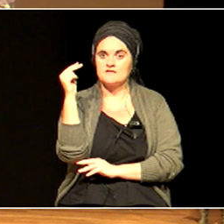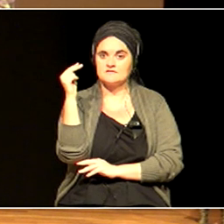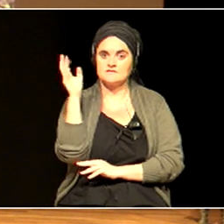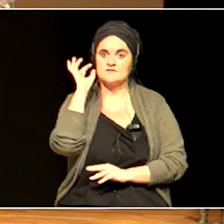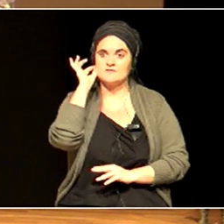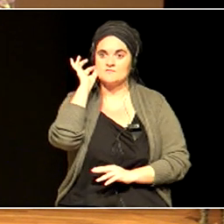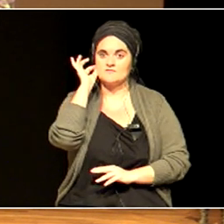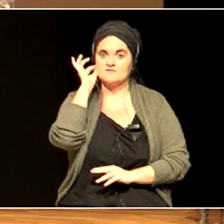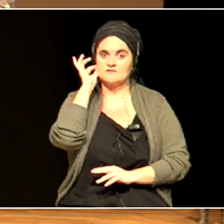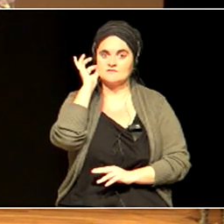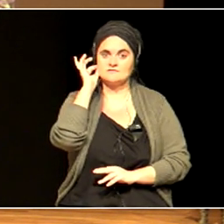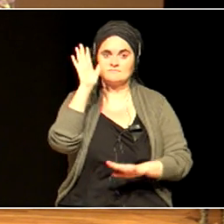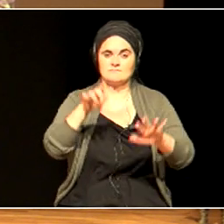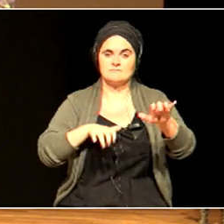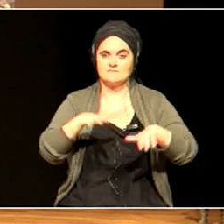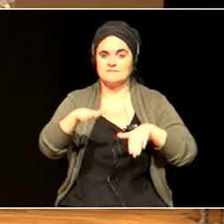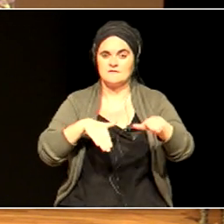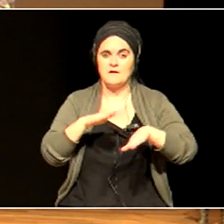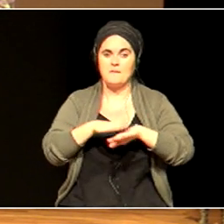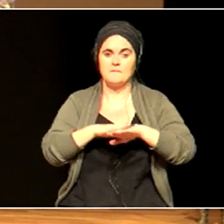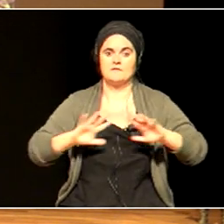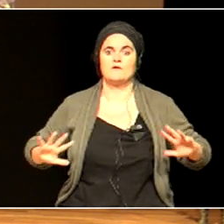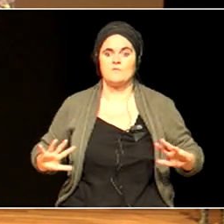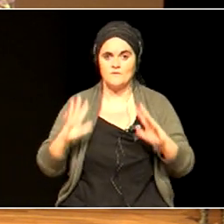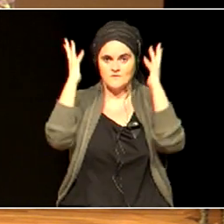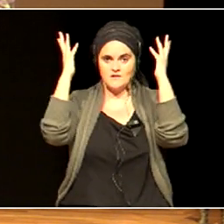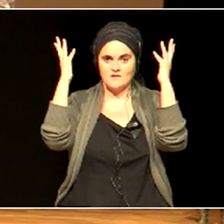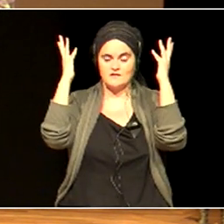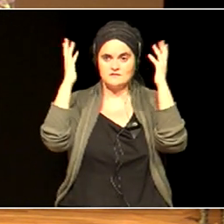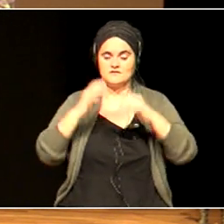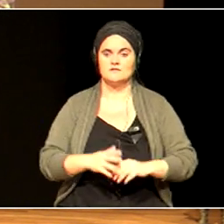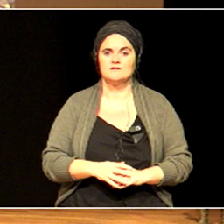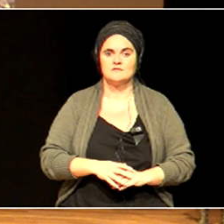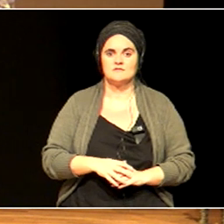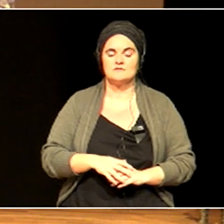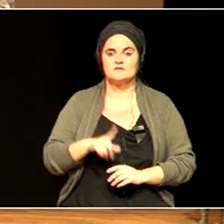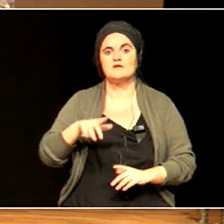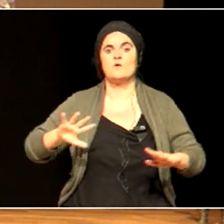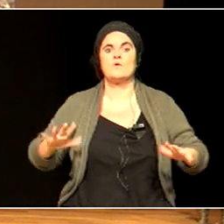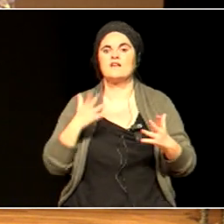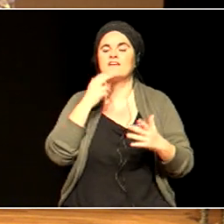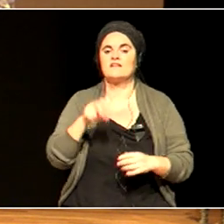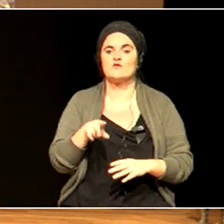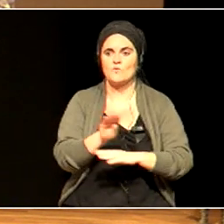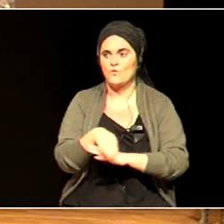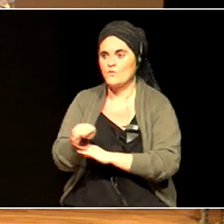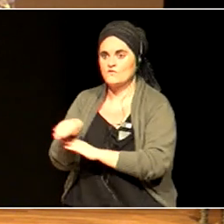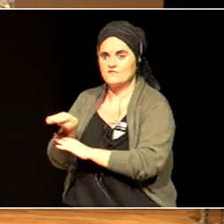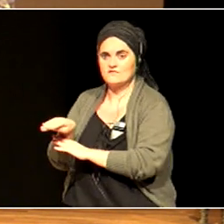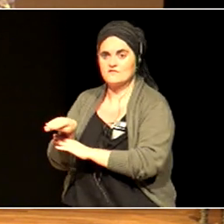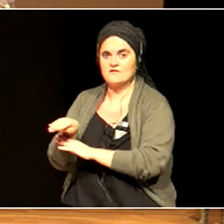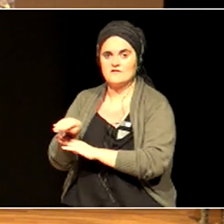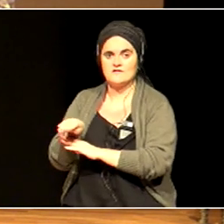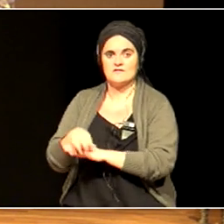strike. It's a variant on the Greek myth of Lysistrata, but I'm sure it'll be equally